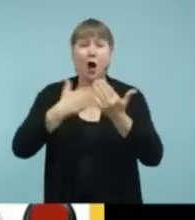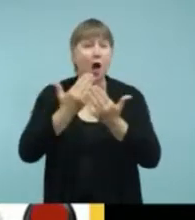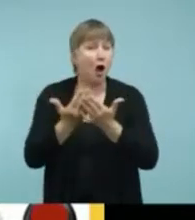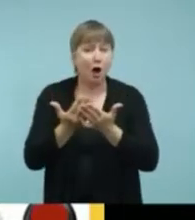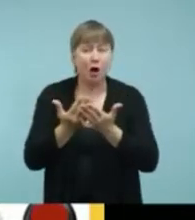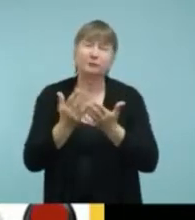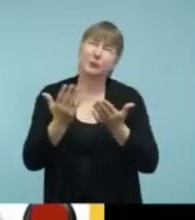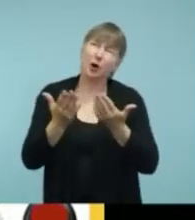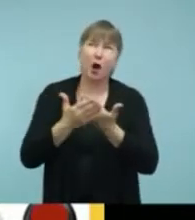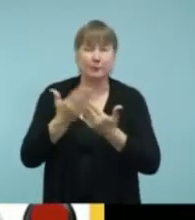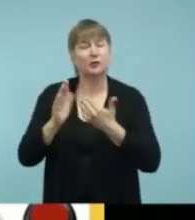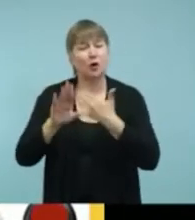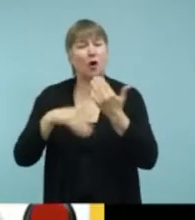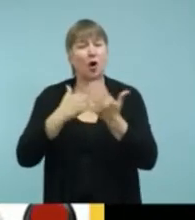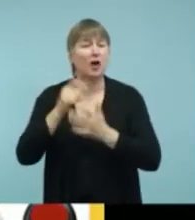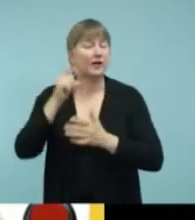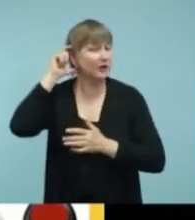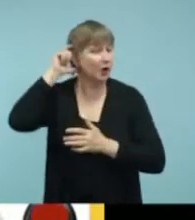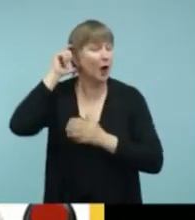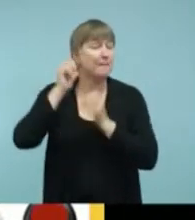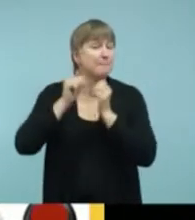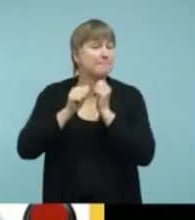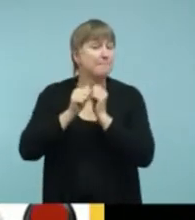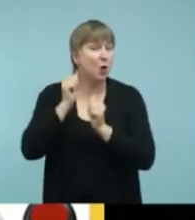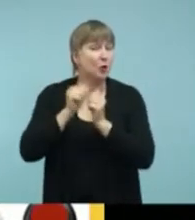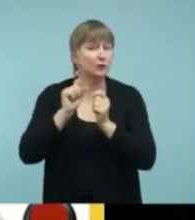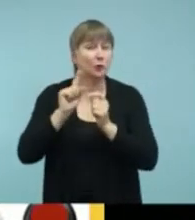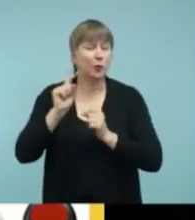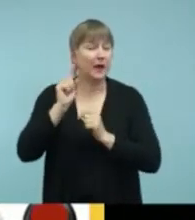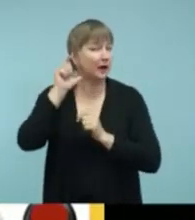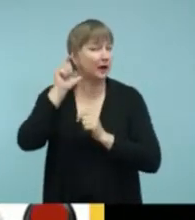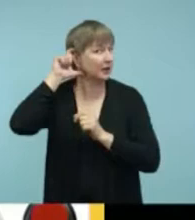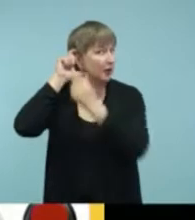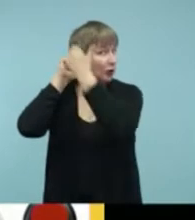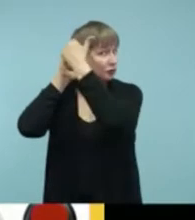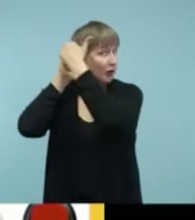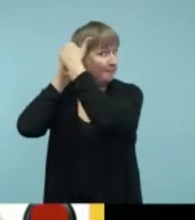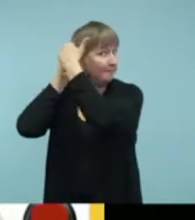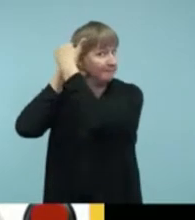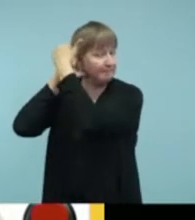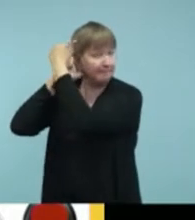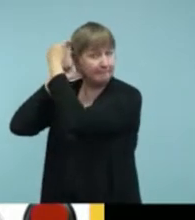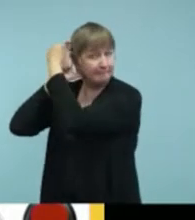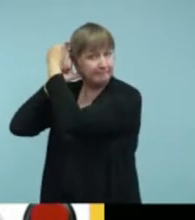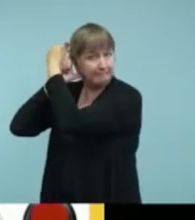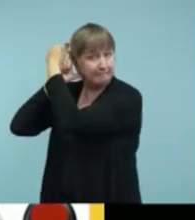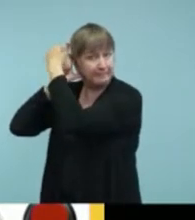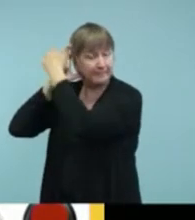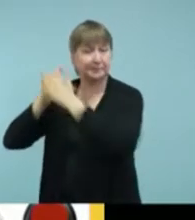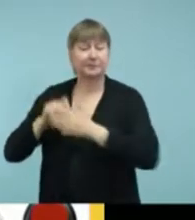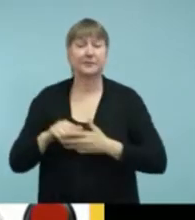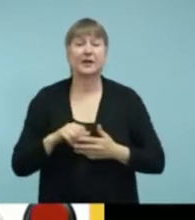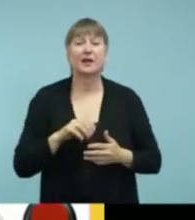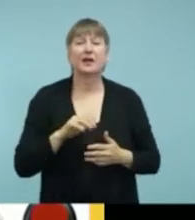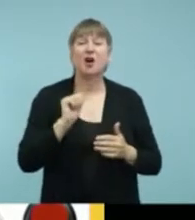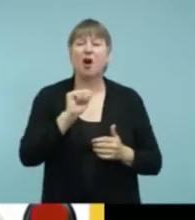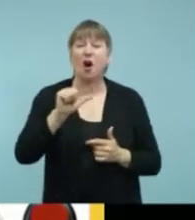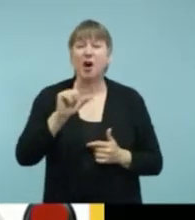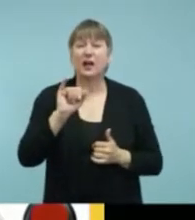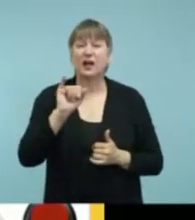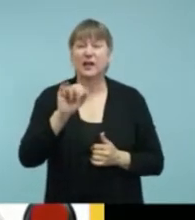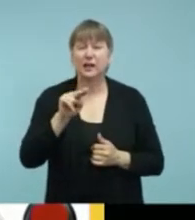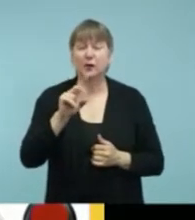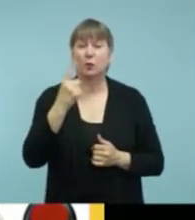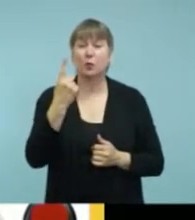the environmental microphone on the top of their ear. If you have the all-in-one processors like the Canso